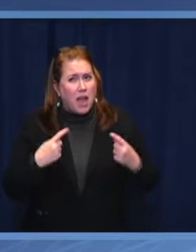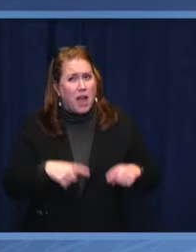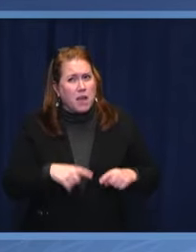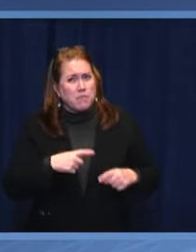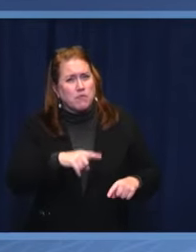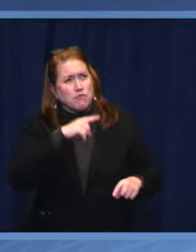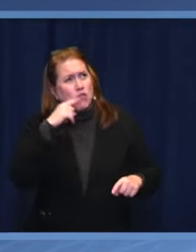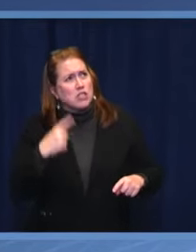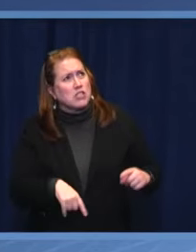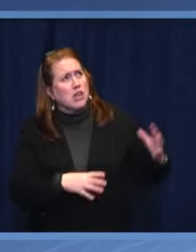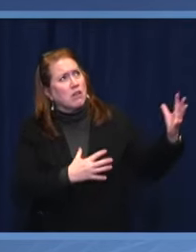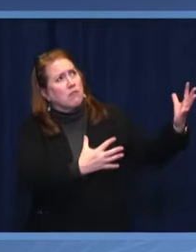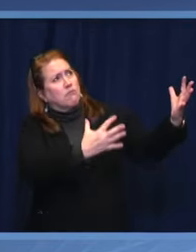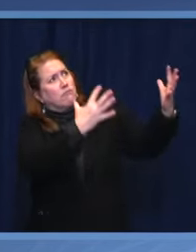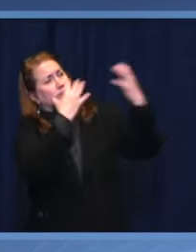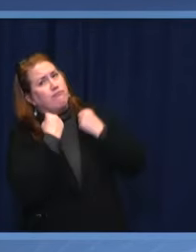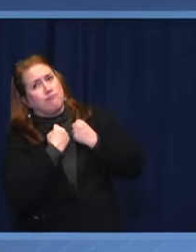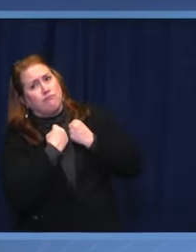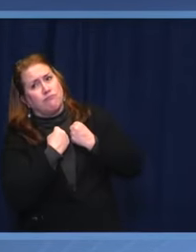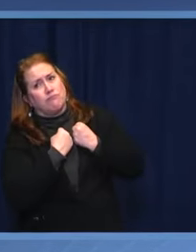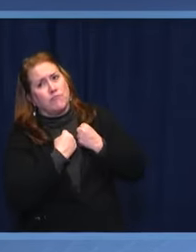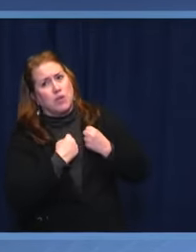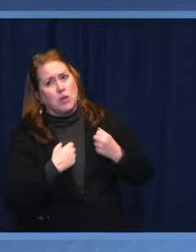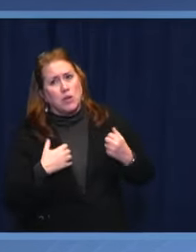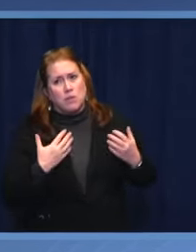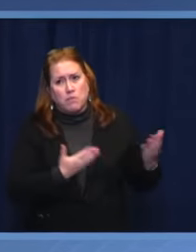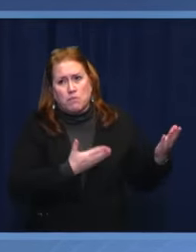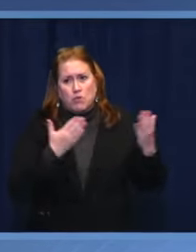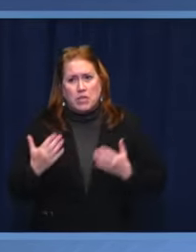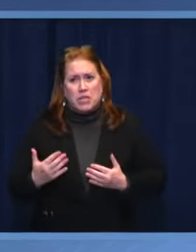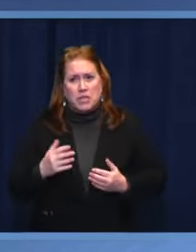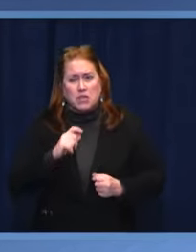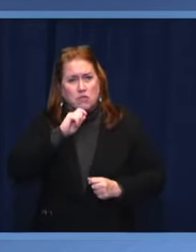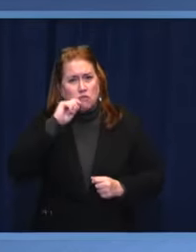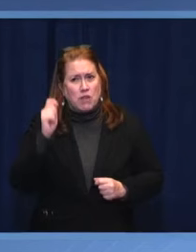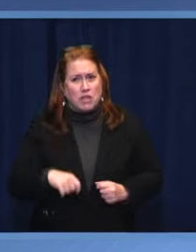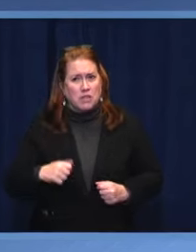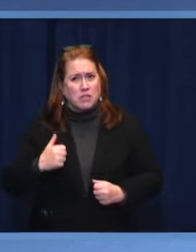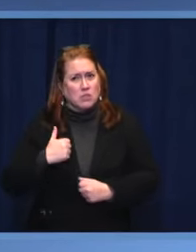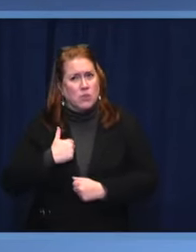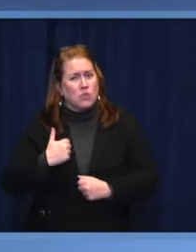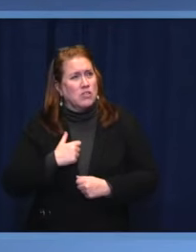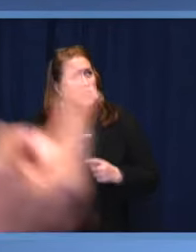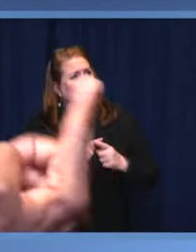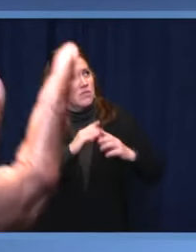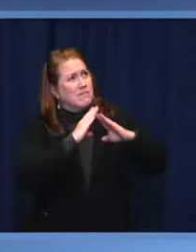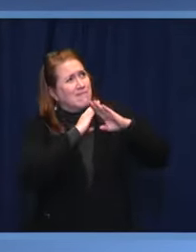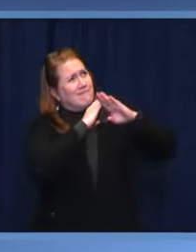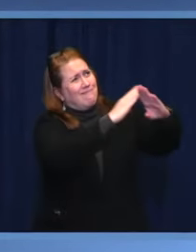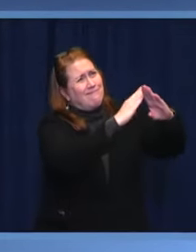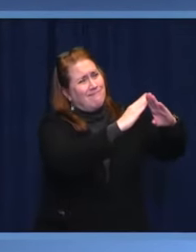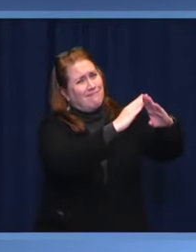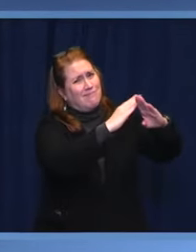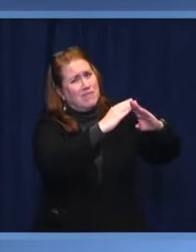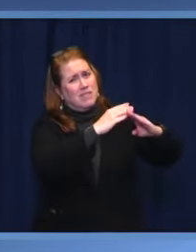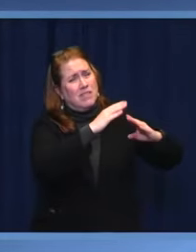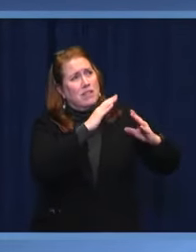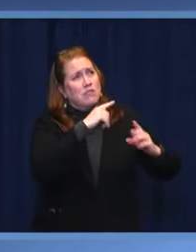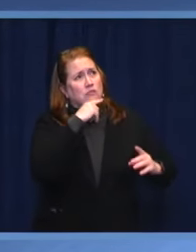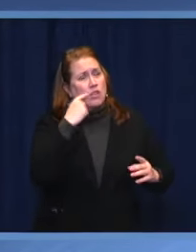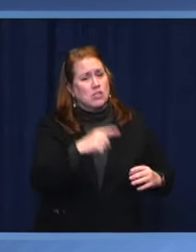and when you see brave Ukrainian soldiers that stop the movement of aggression through our land,